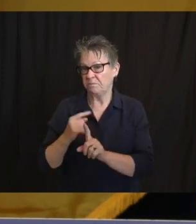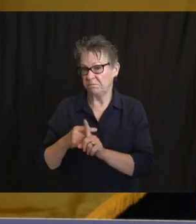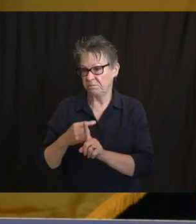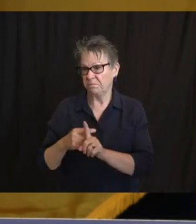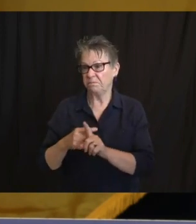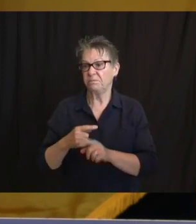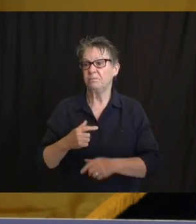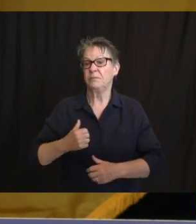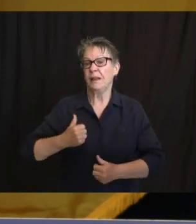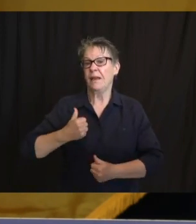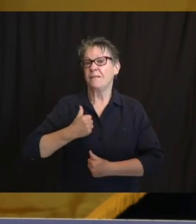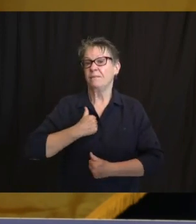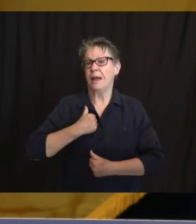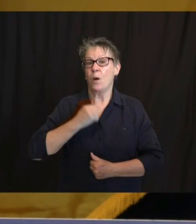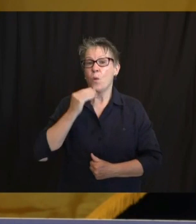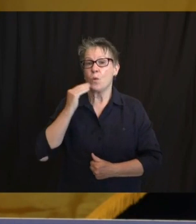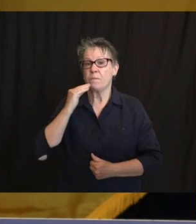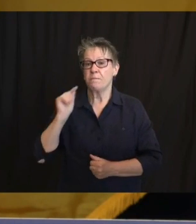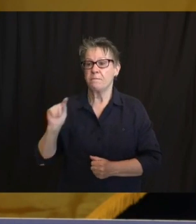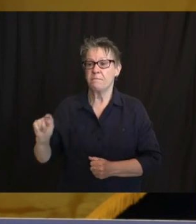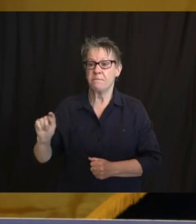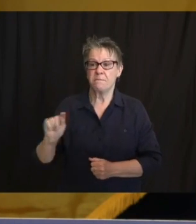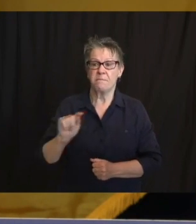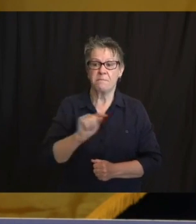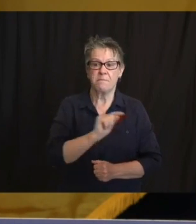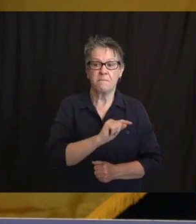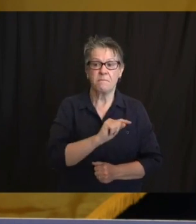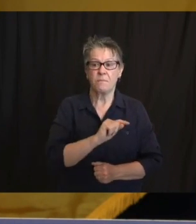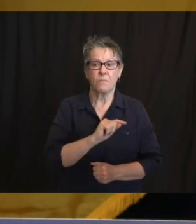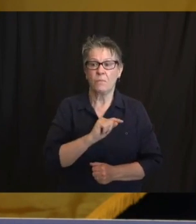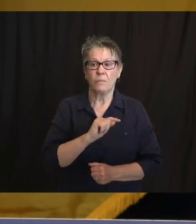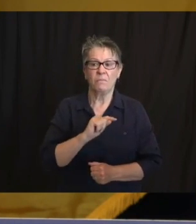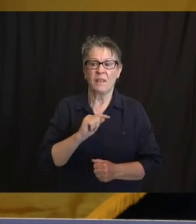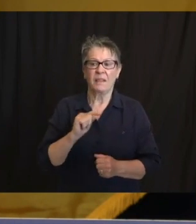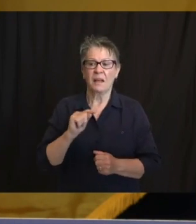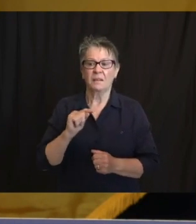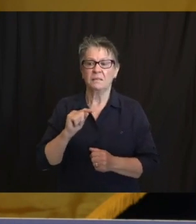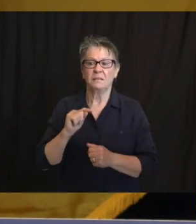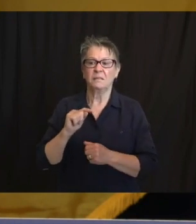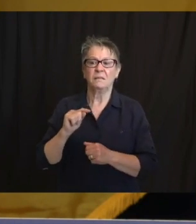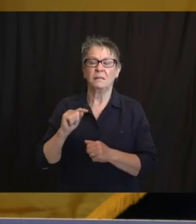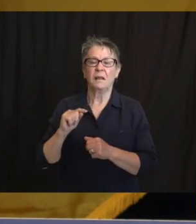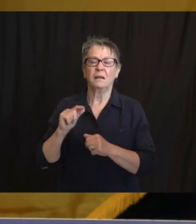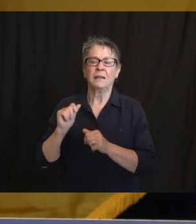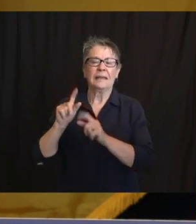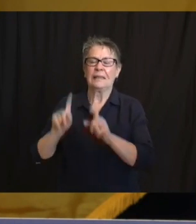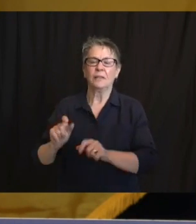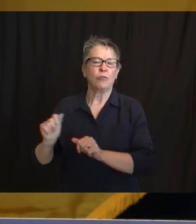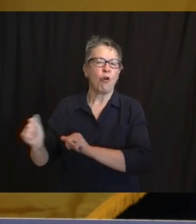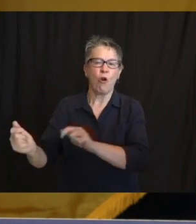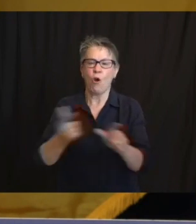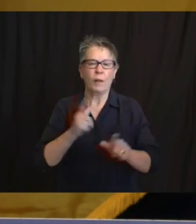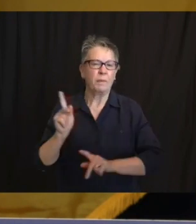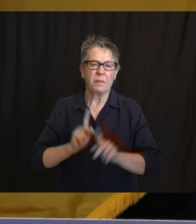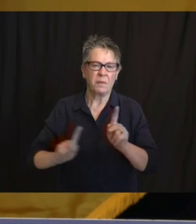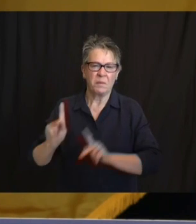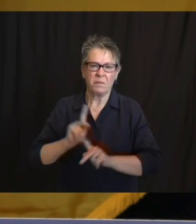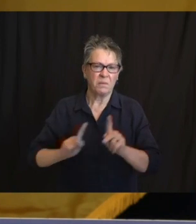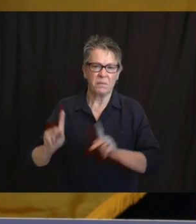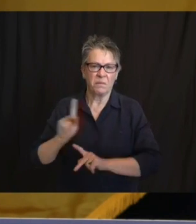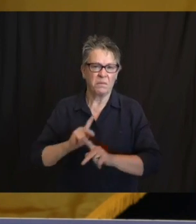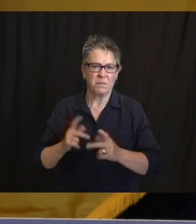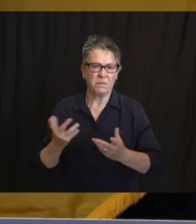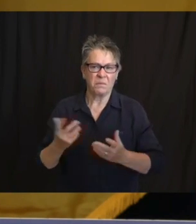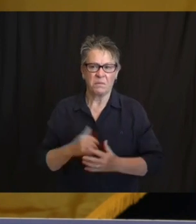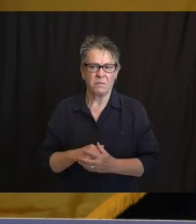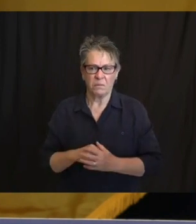instituted universal testing of all three homes, the two homes of Menlo Park and Paramus, have returned